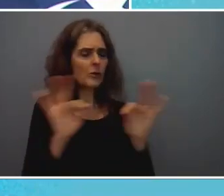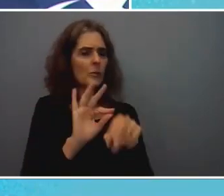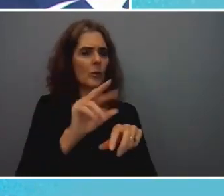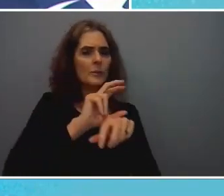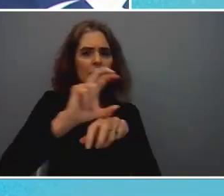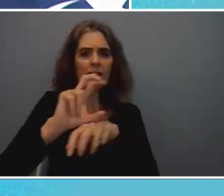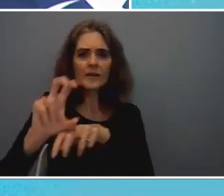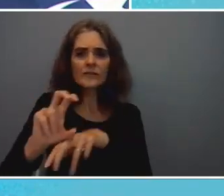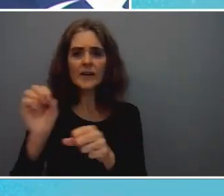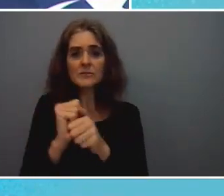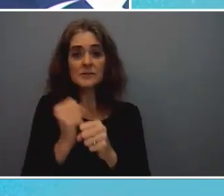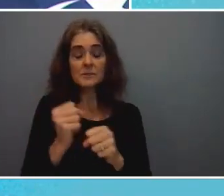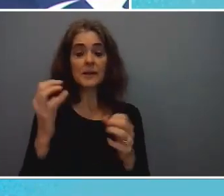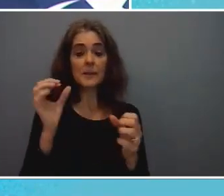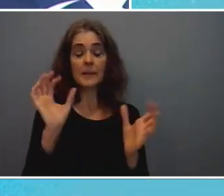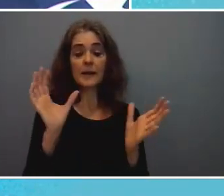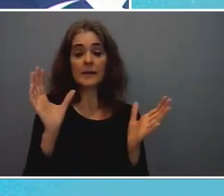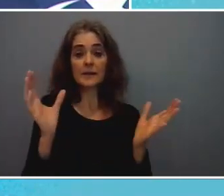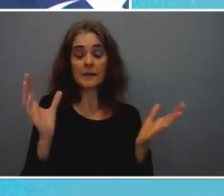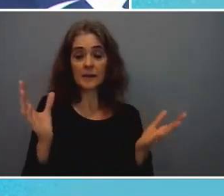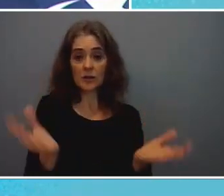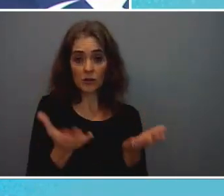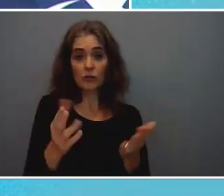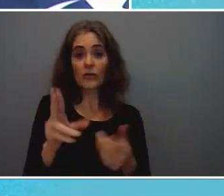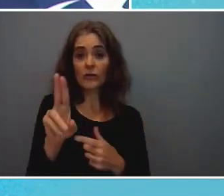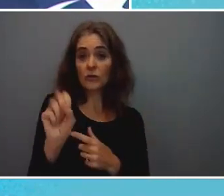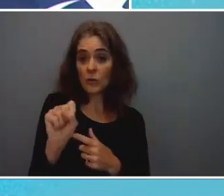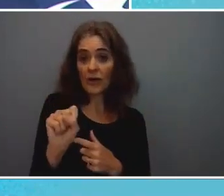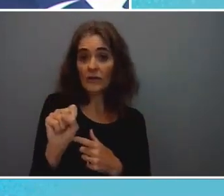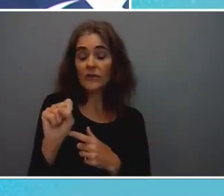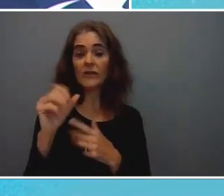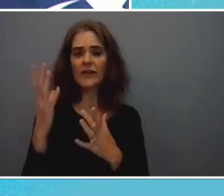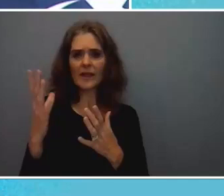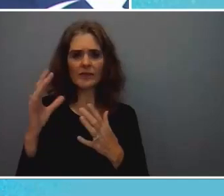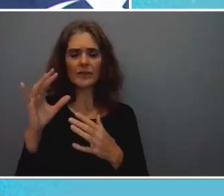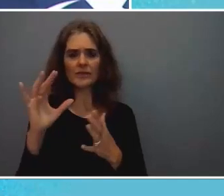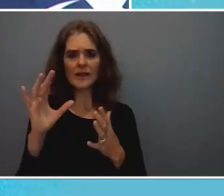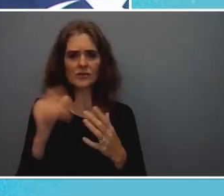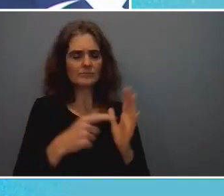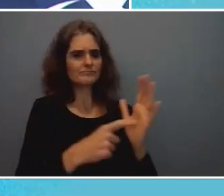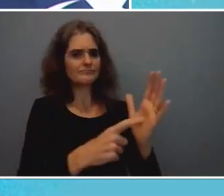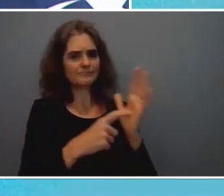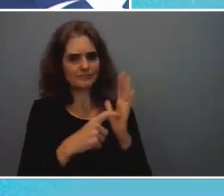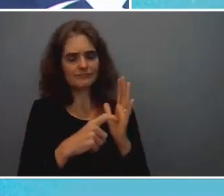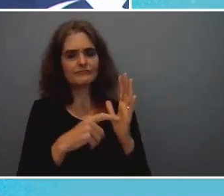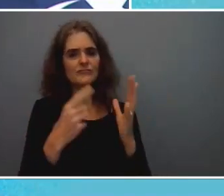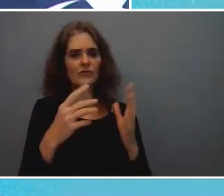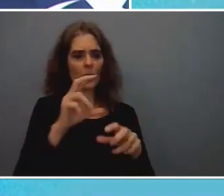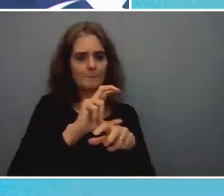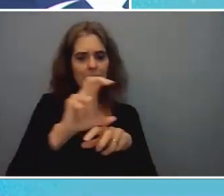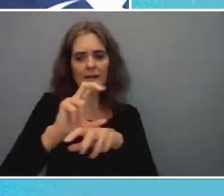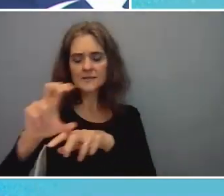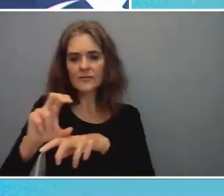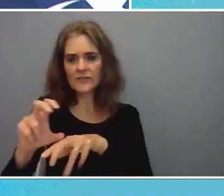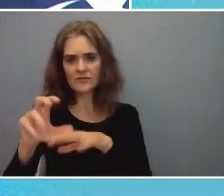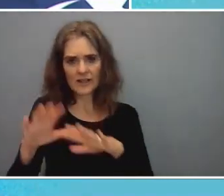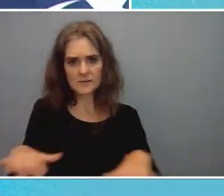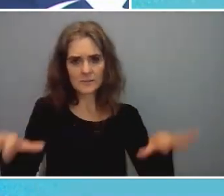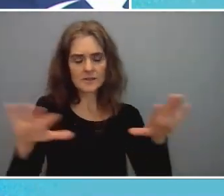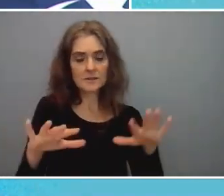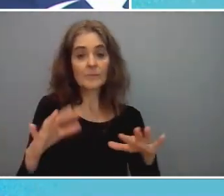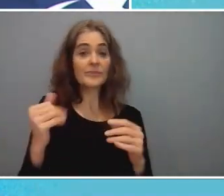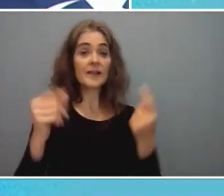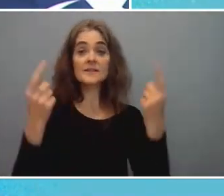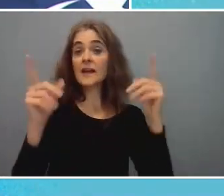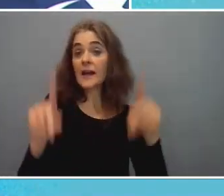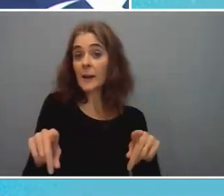the us that the ira calls for massive important investments in this area this is happening in other